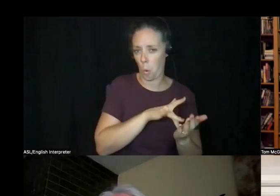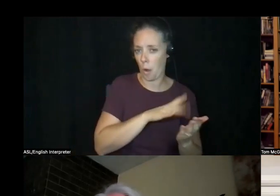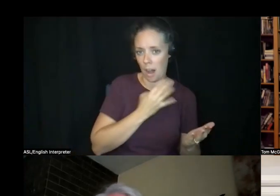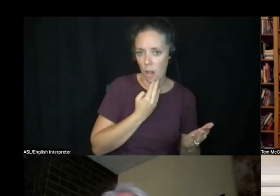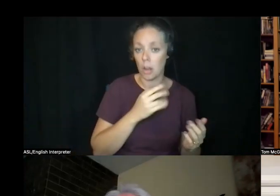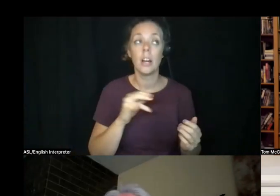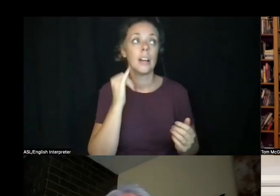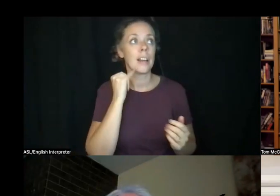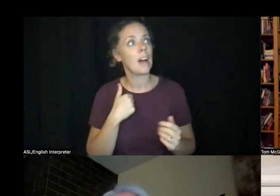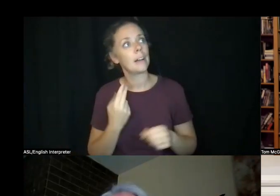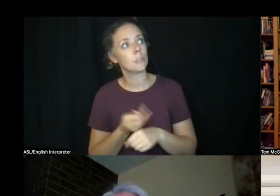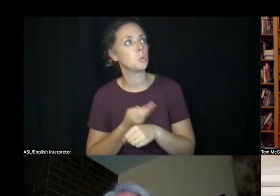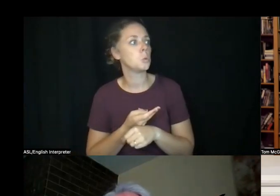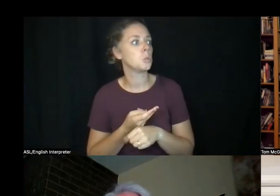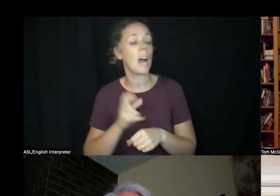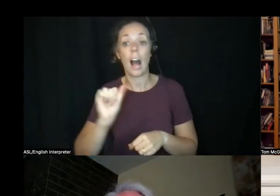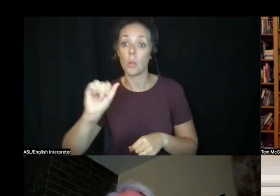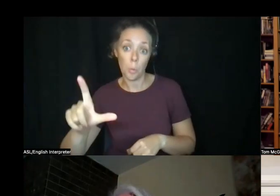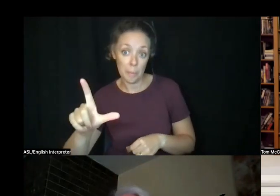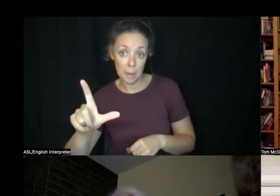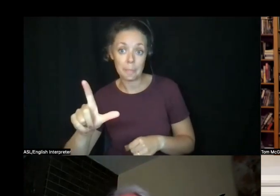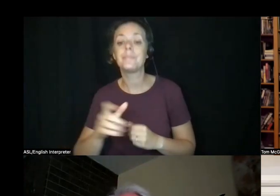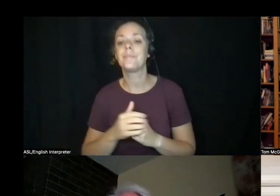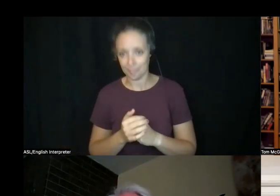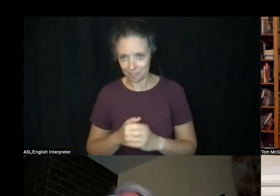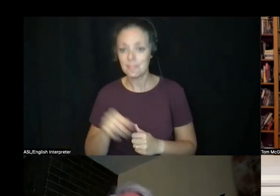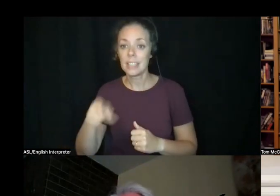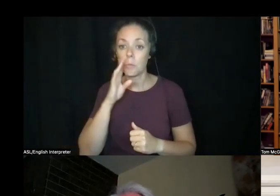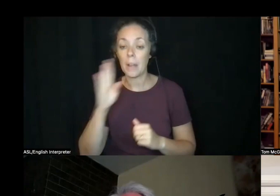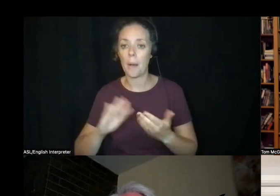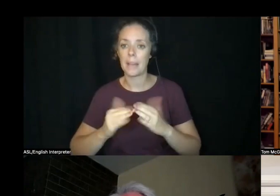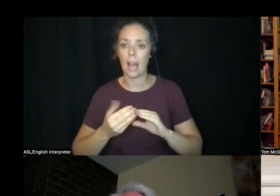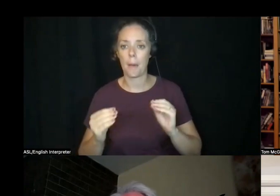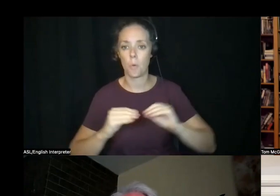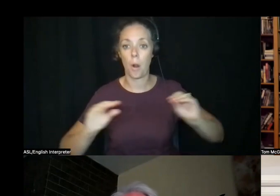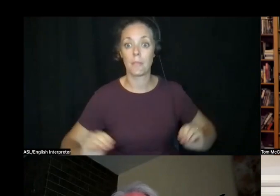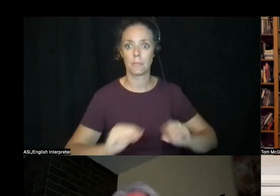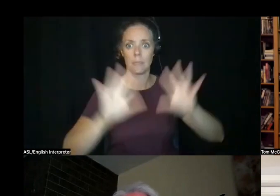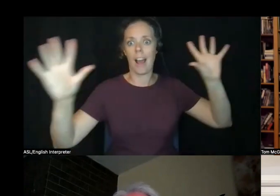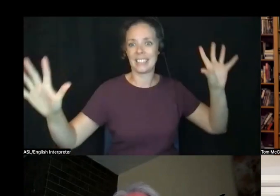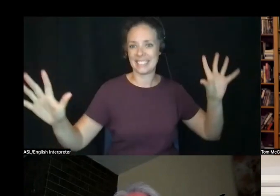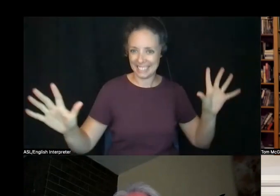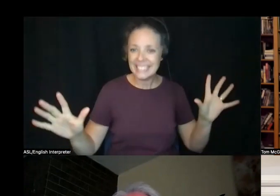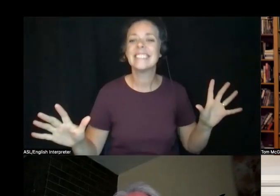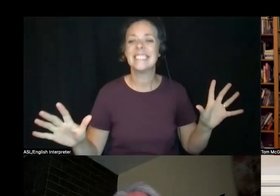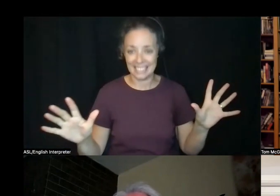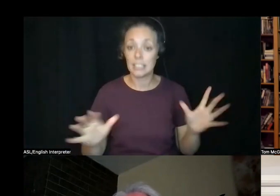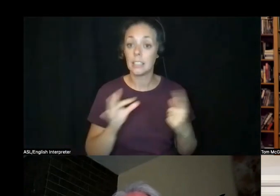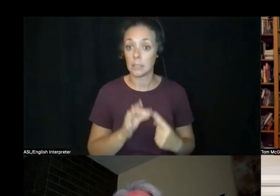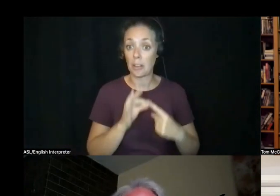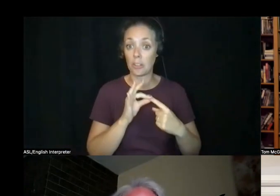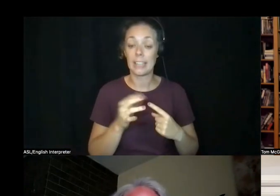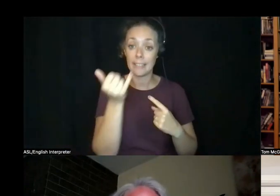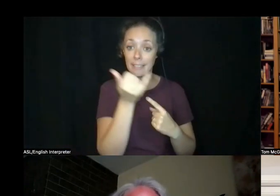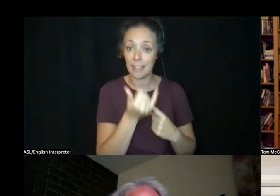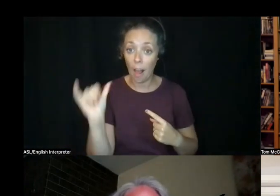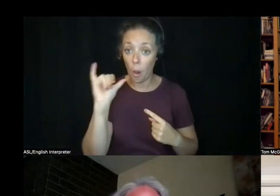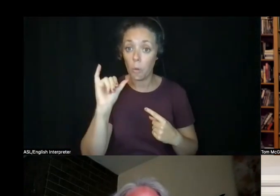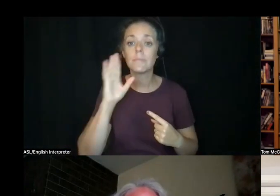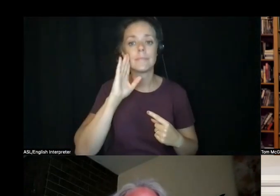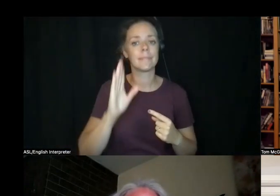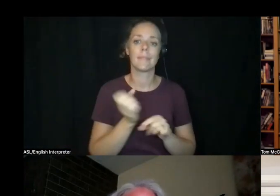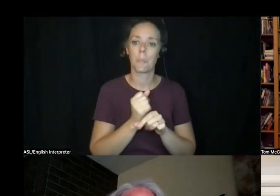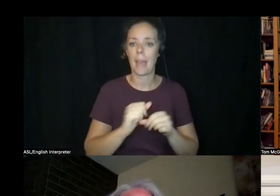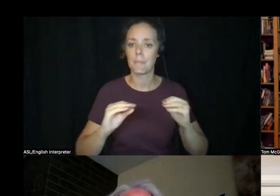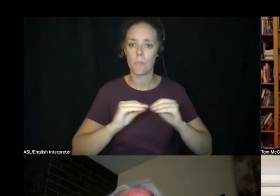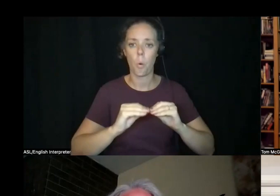or if I use aluminum, that brightens everything. So particularly the yellows, it just kind of makes more